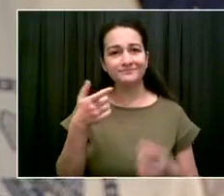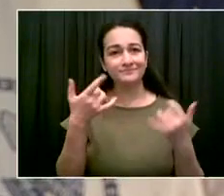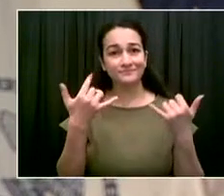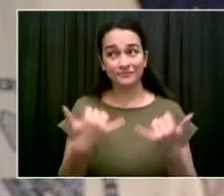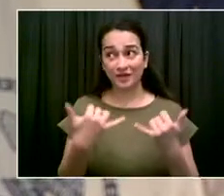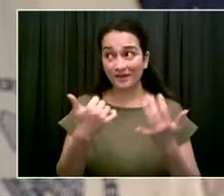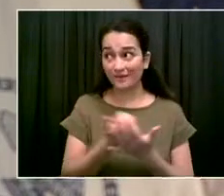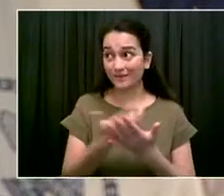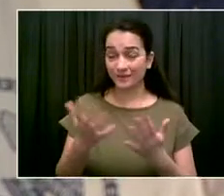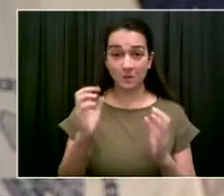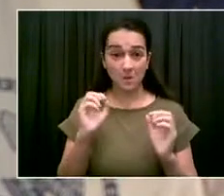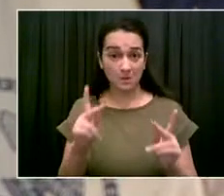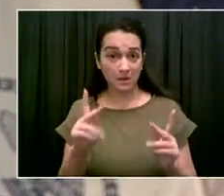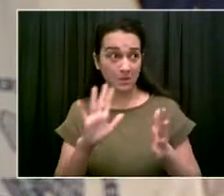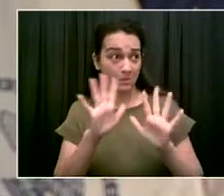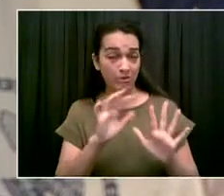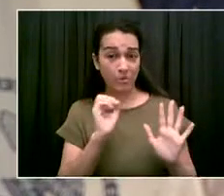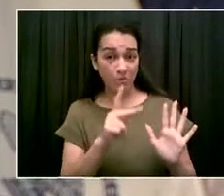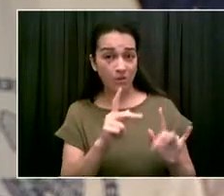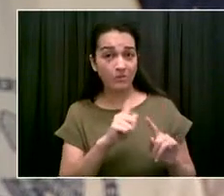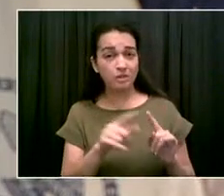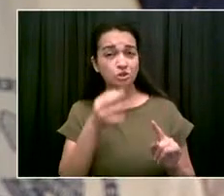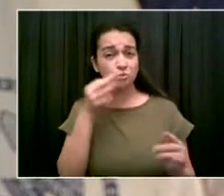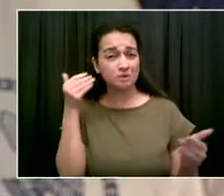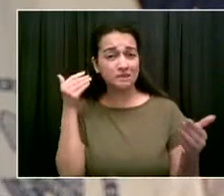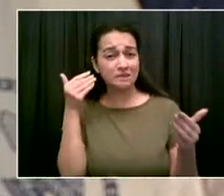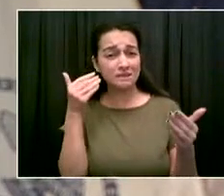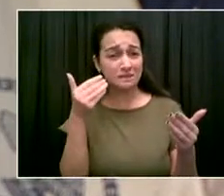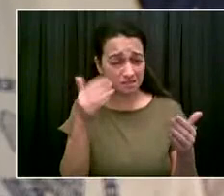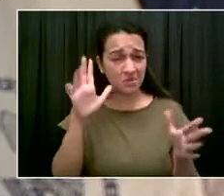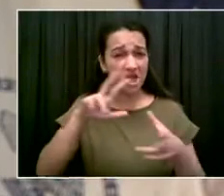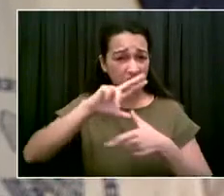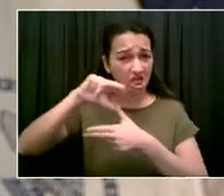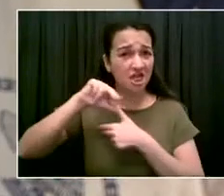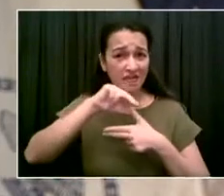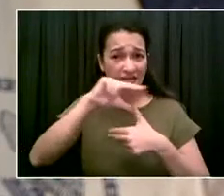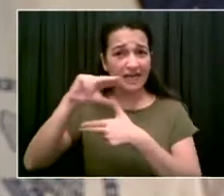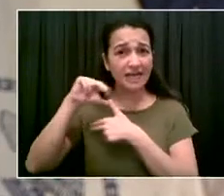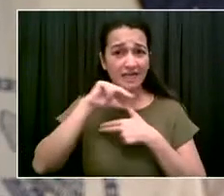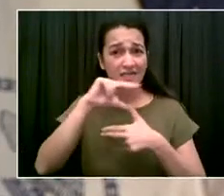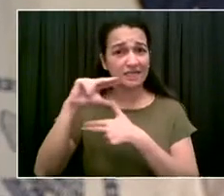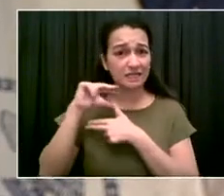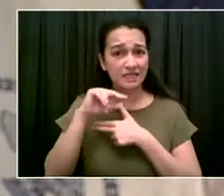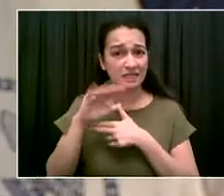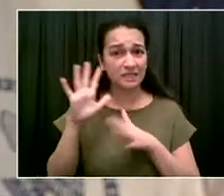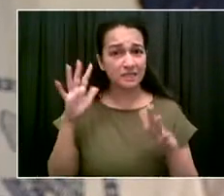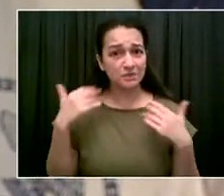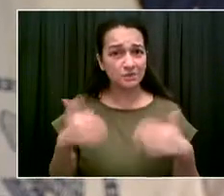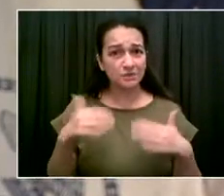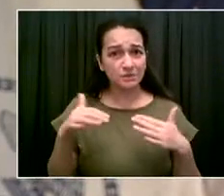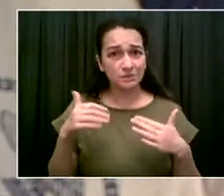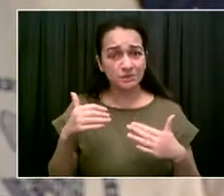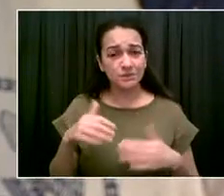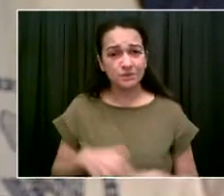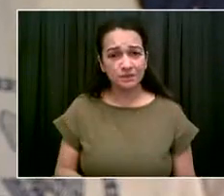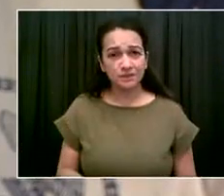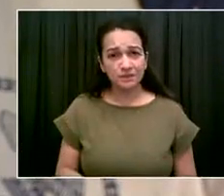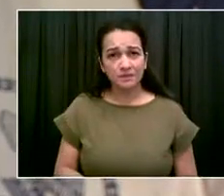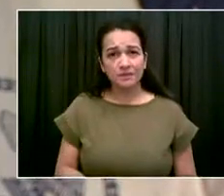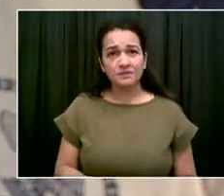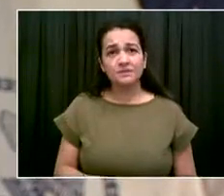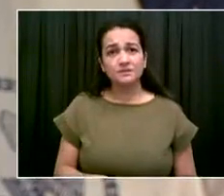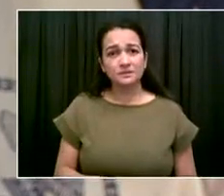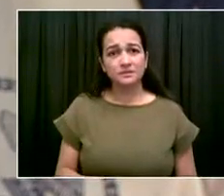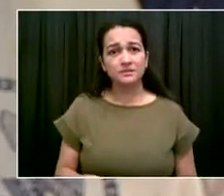very, very shortly, our historic homecoming concert starting up. We're really happy about that. So far, knock on wood, weather